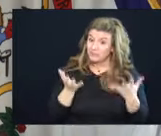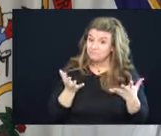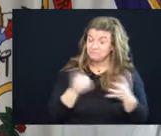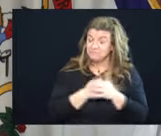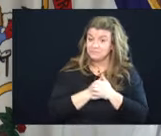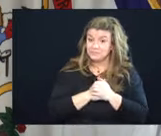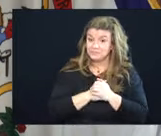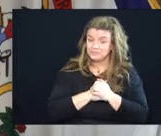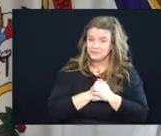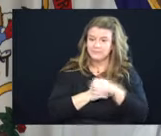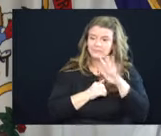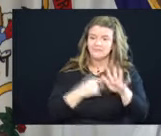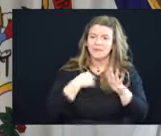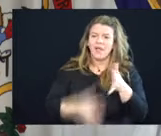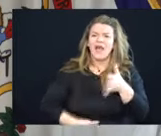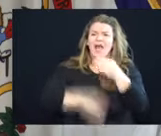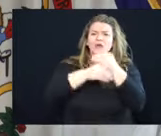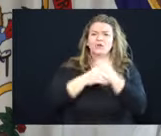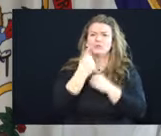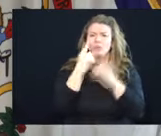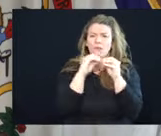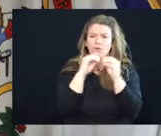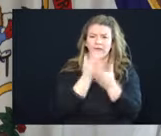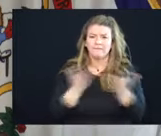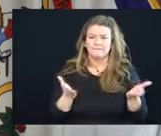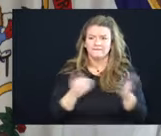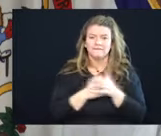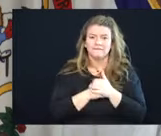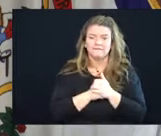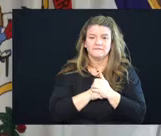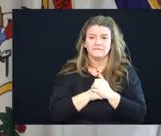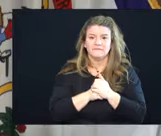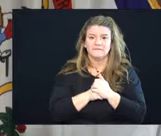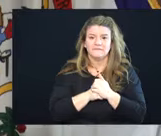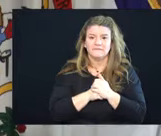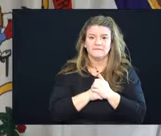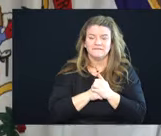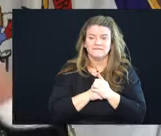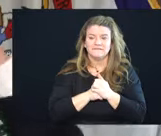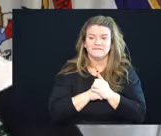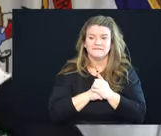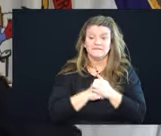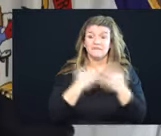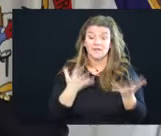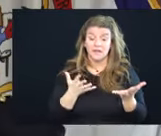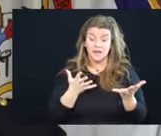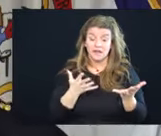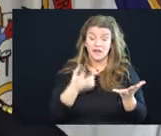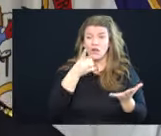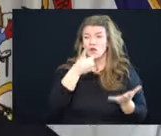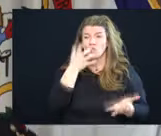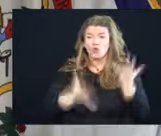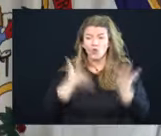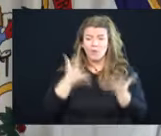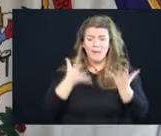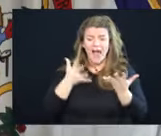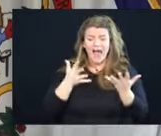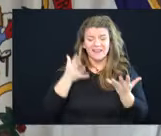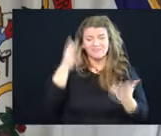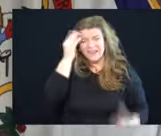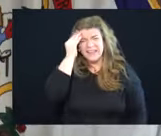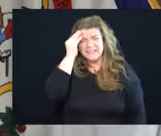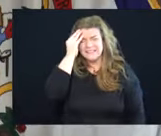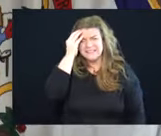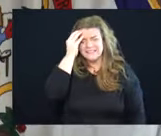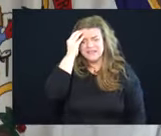Now, let me just add one other thing. You know, you may think, you might think